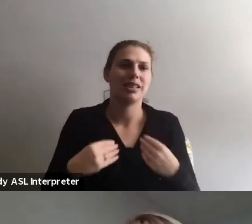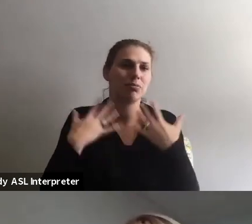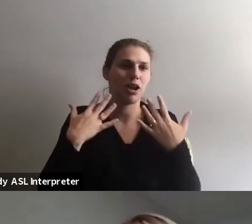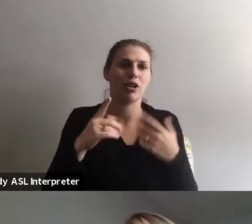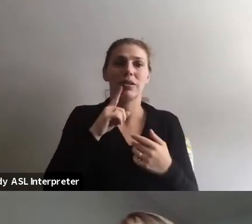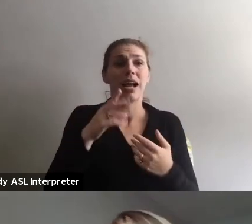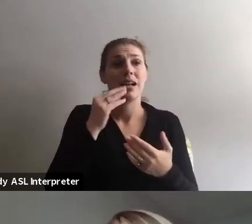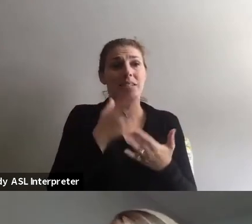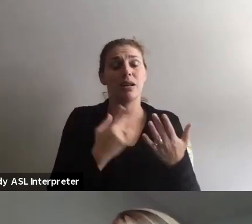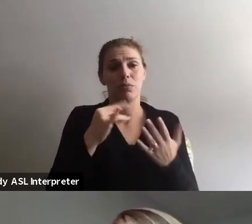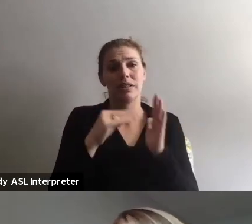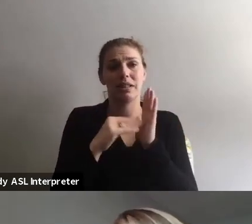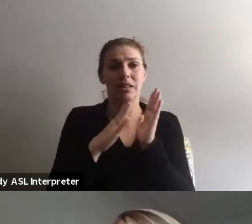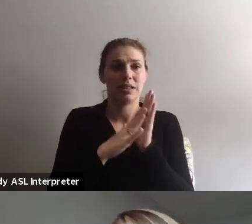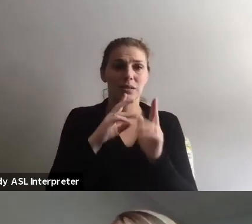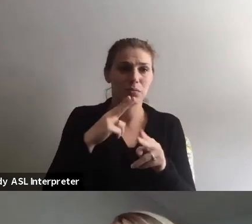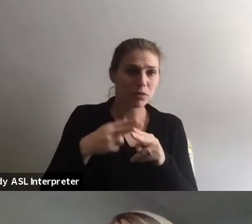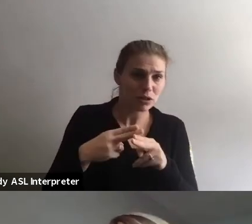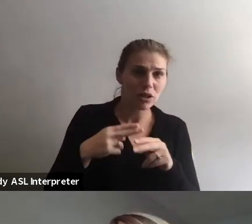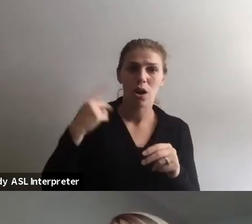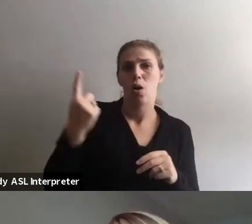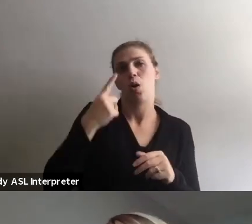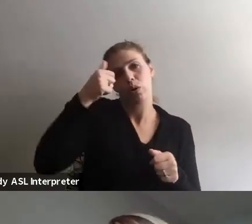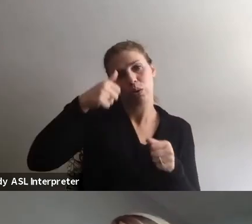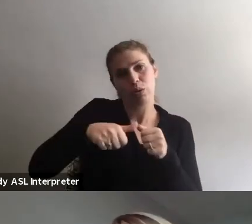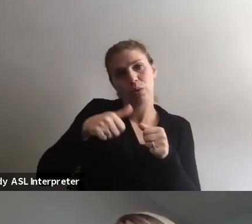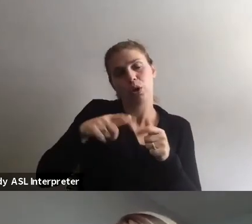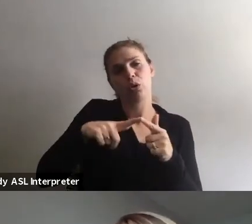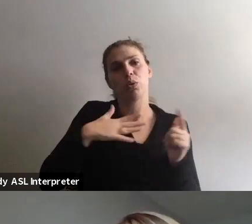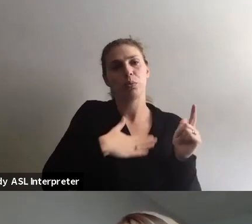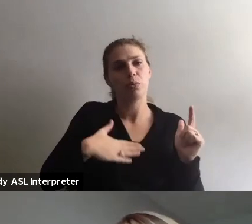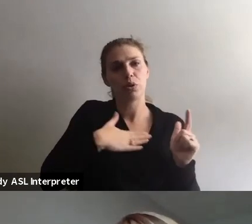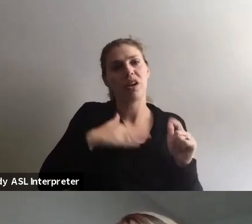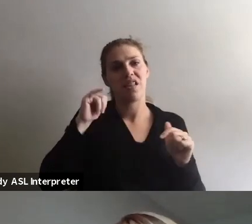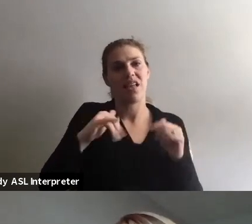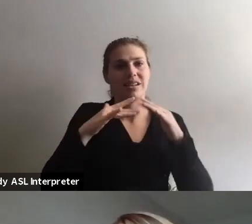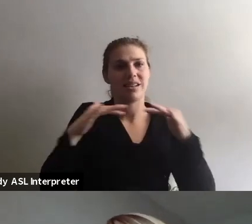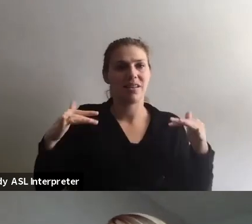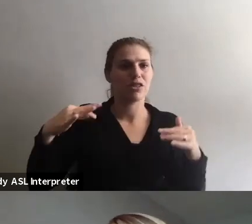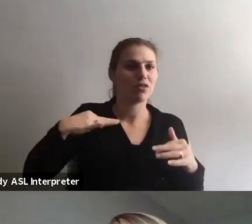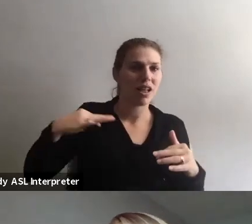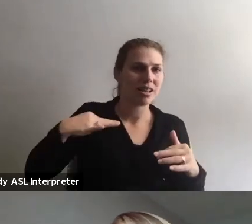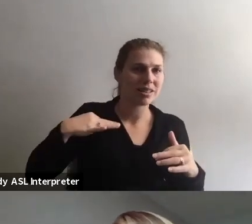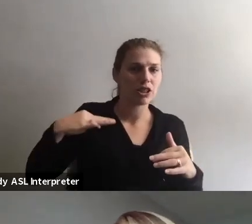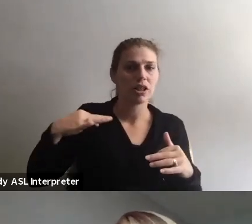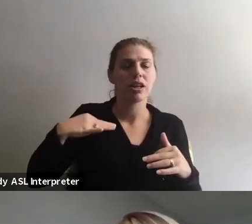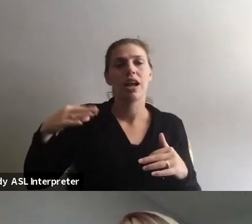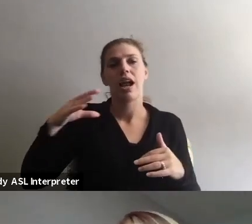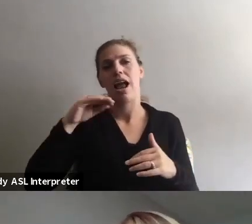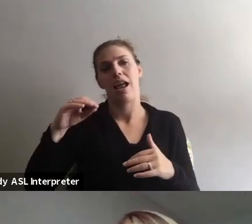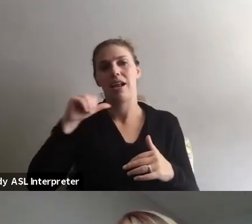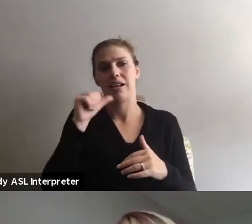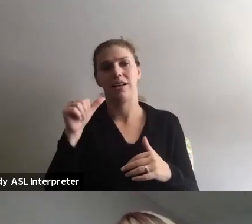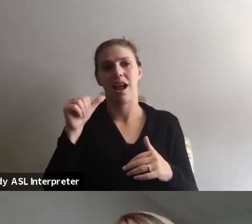And somebody did know, you know, always remember to appreciate those diverse volunteers and not appropriate